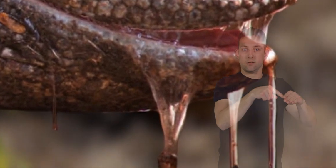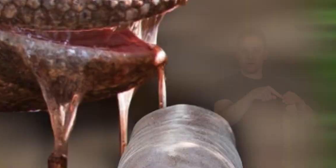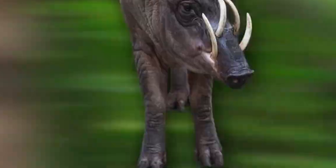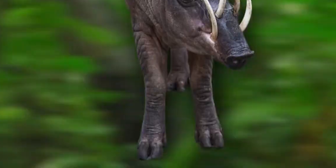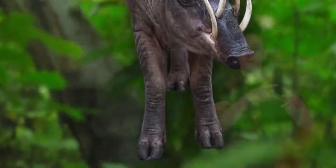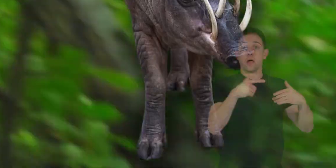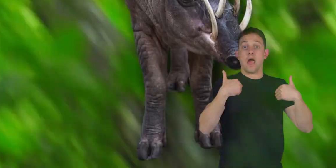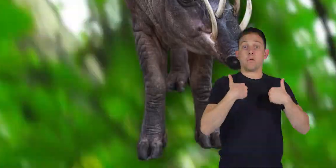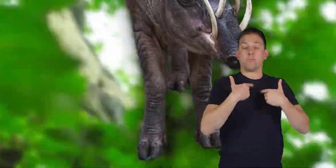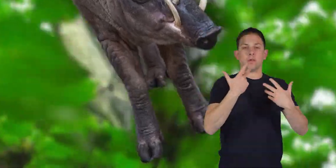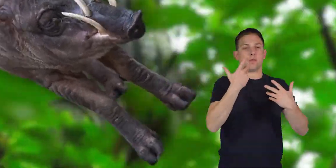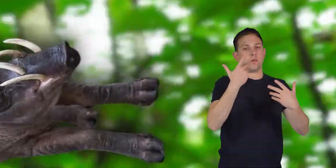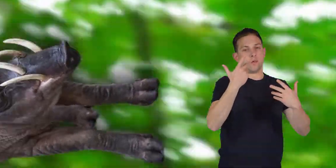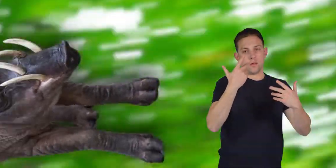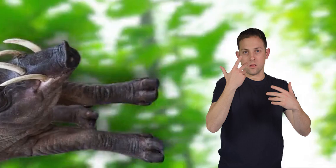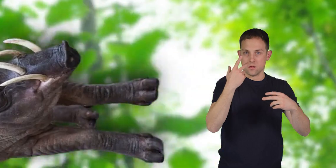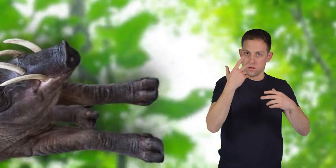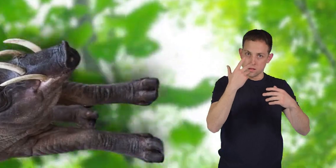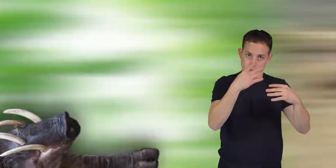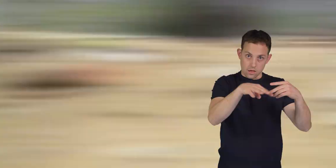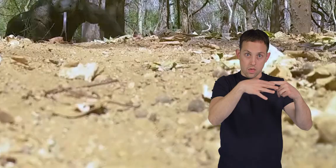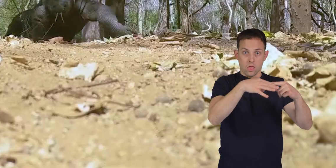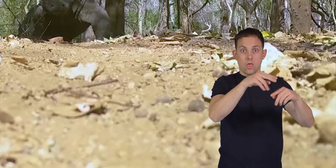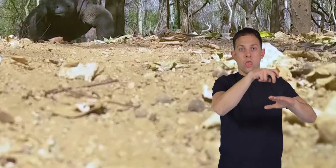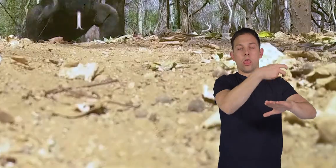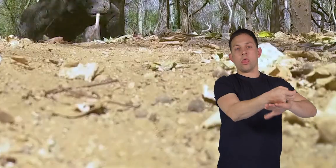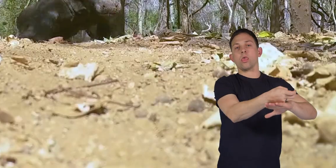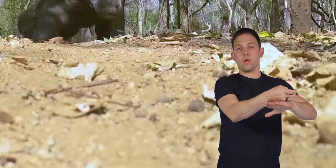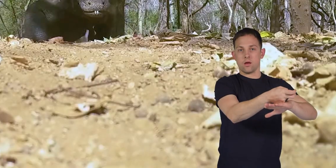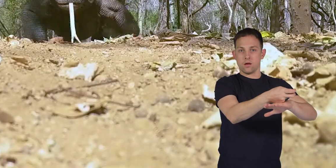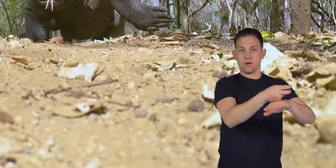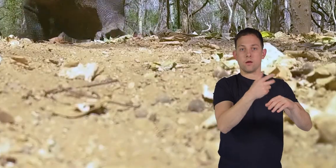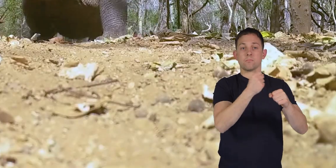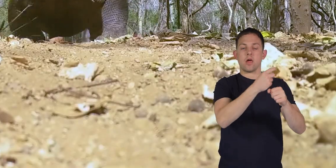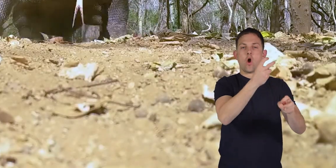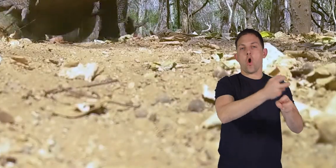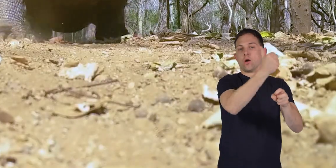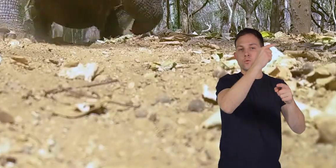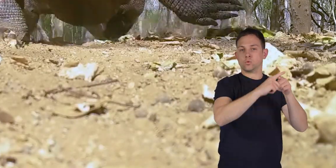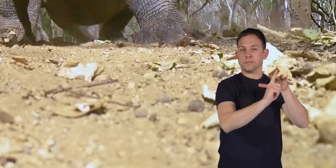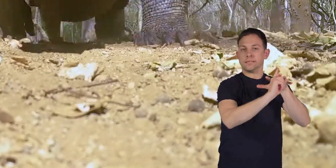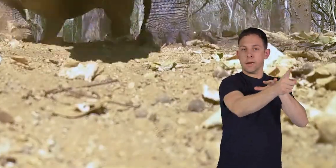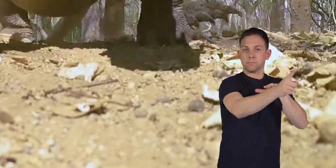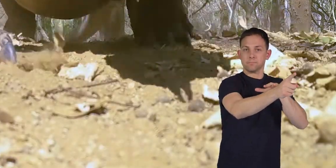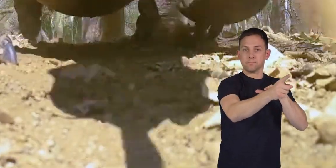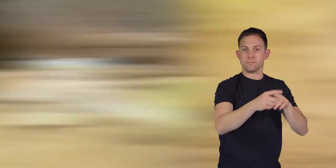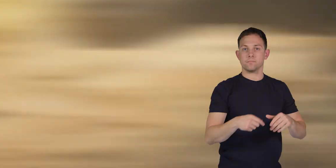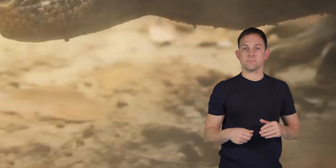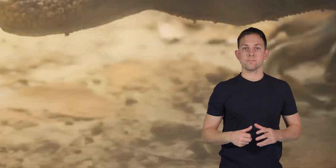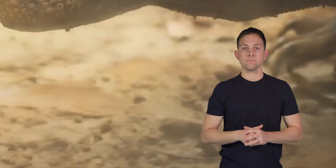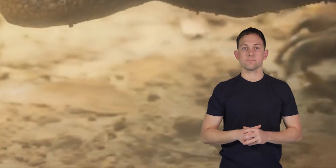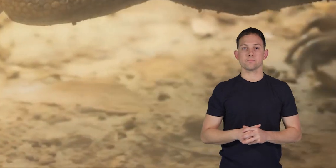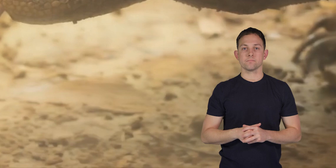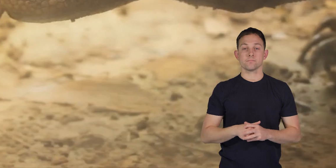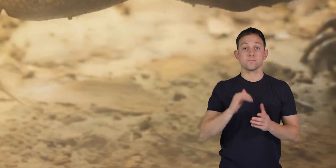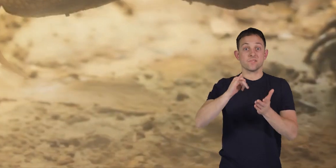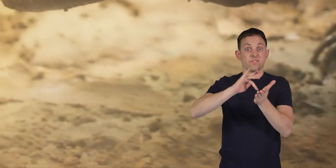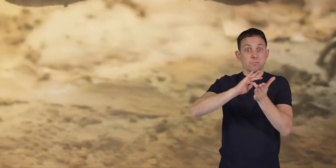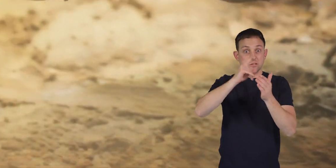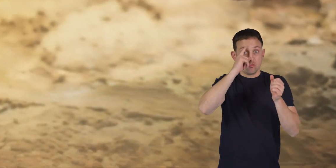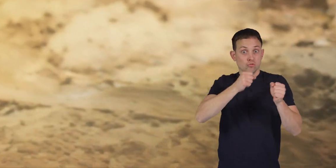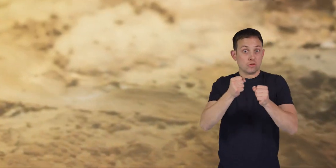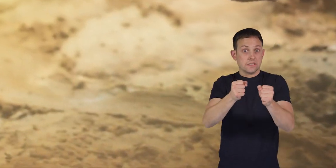The animal then has difficulty stopping the bleeding, which makes it harder to escape. This